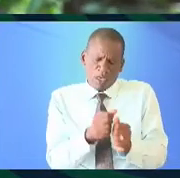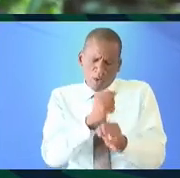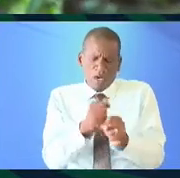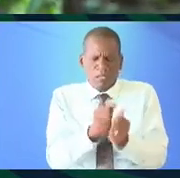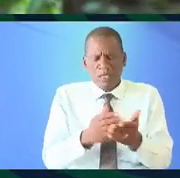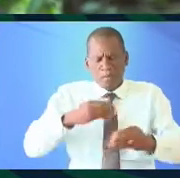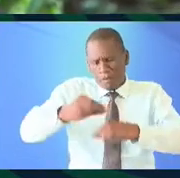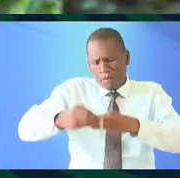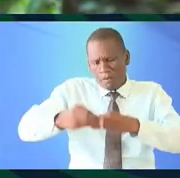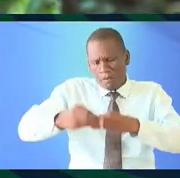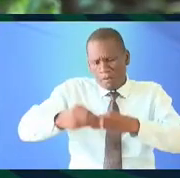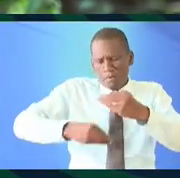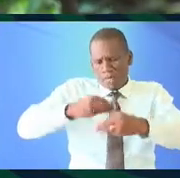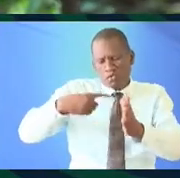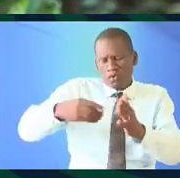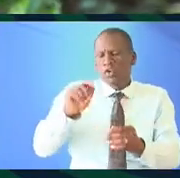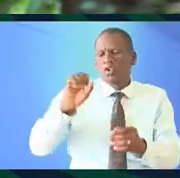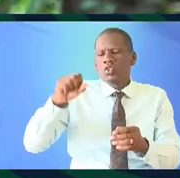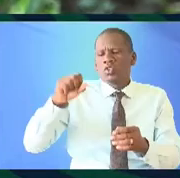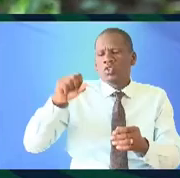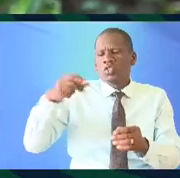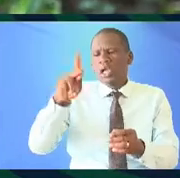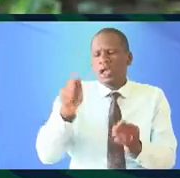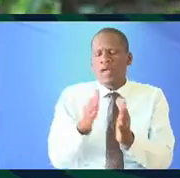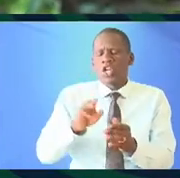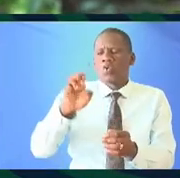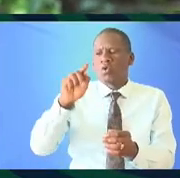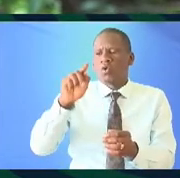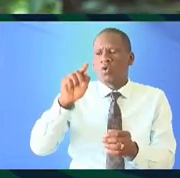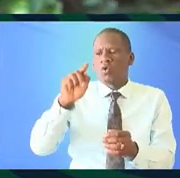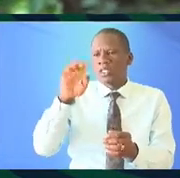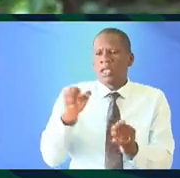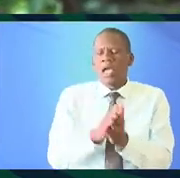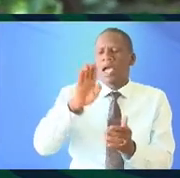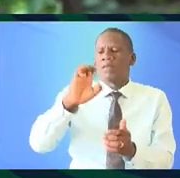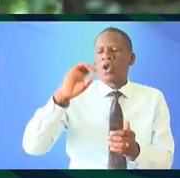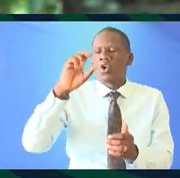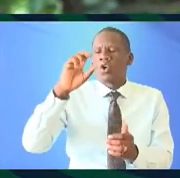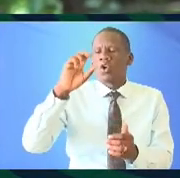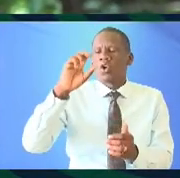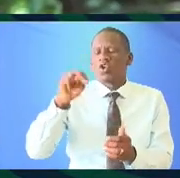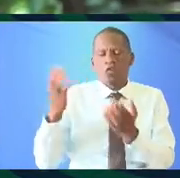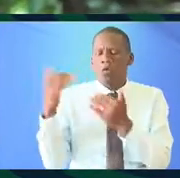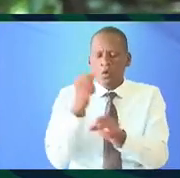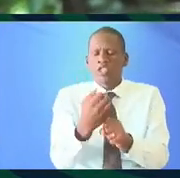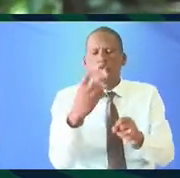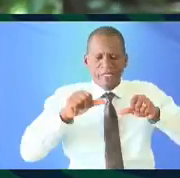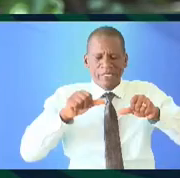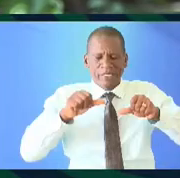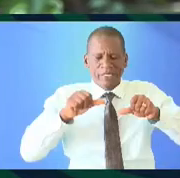of textile mills so to shekka in water and beacon of hope up in rongai and we did two different